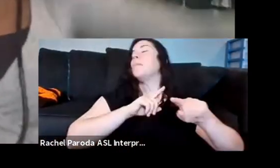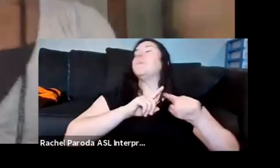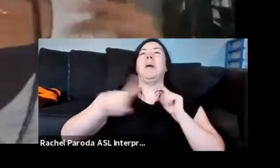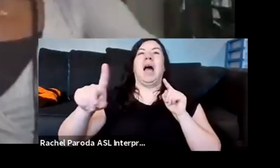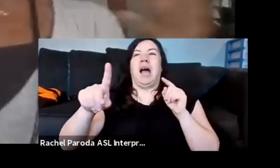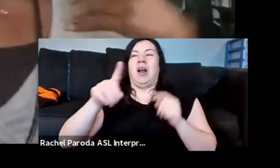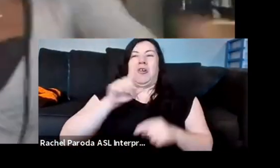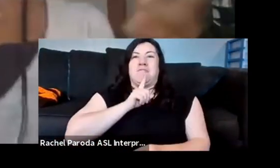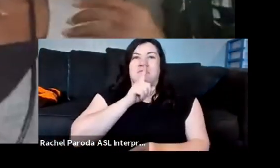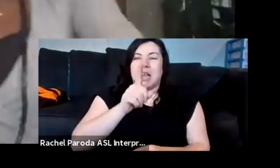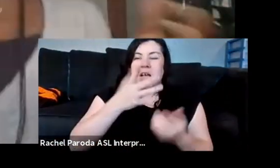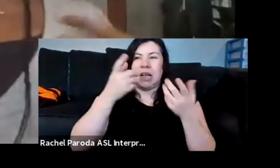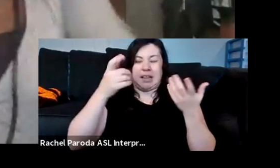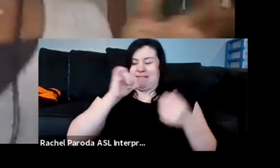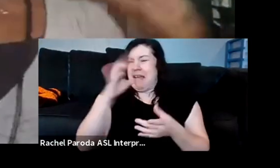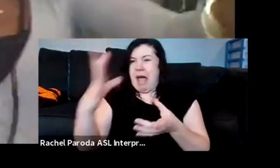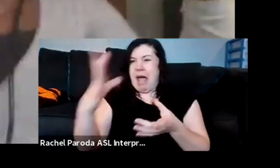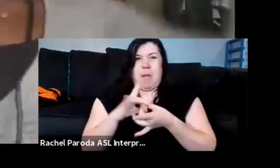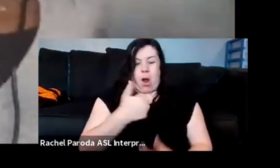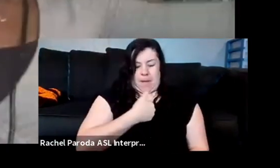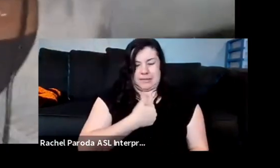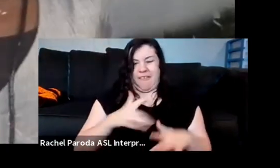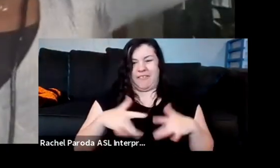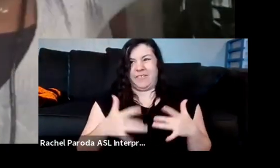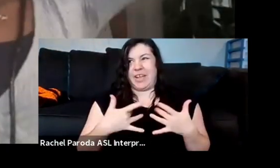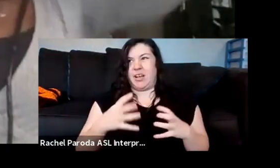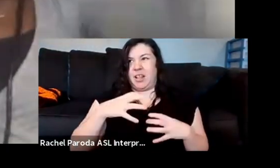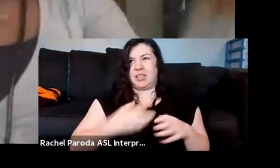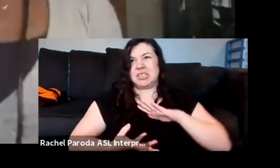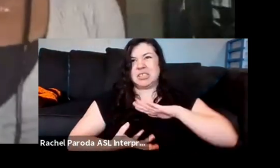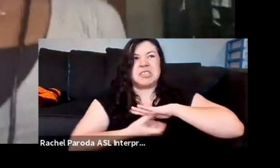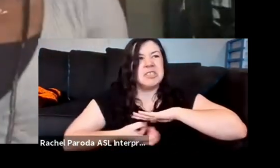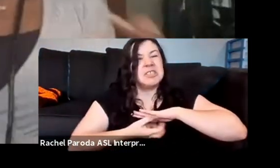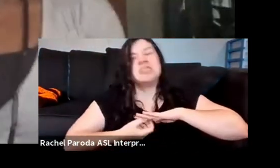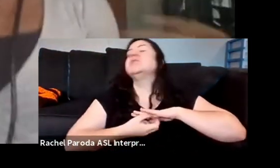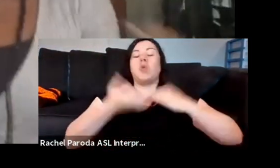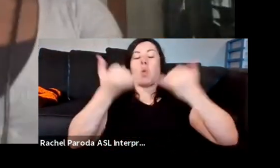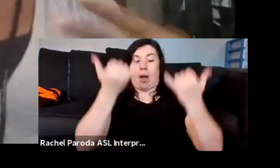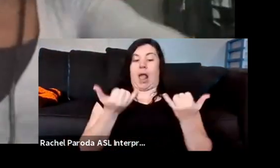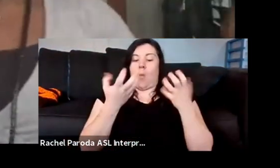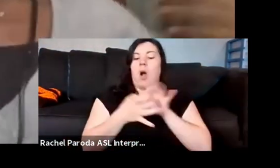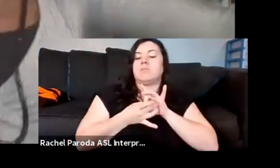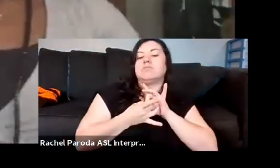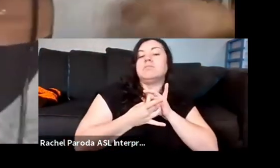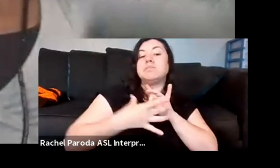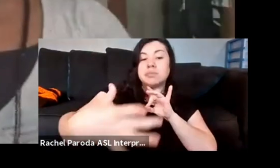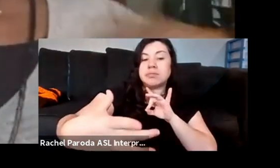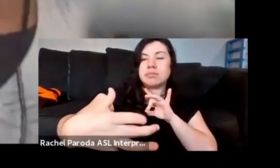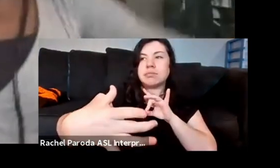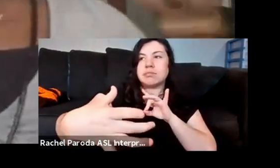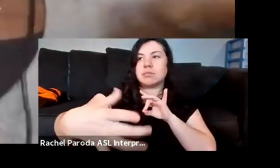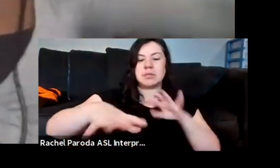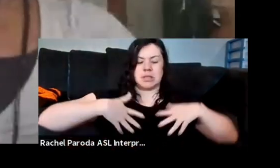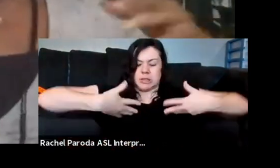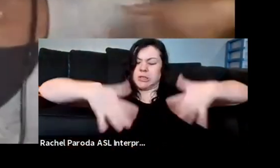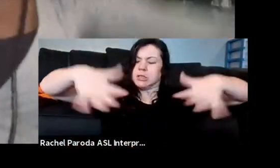yourself to release, fully release any kind of energy or feeling or residue that needs to